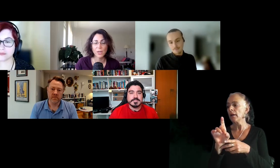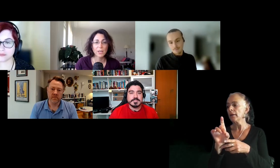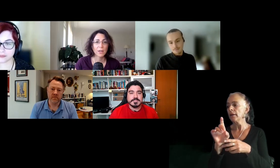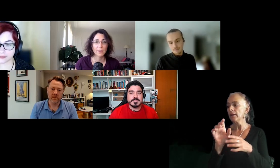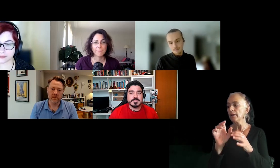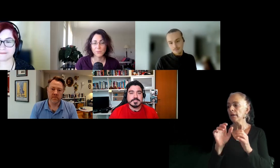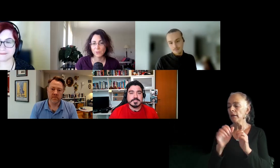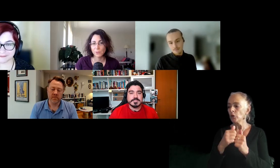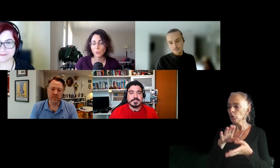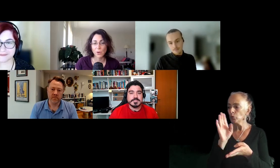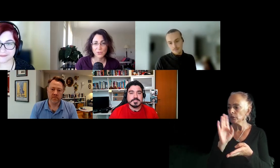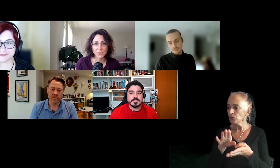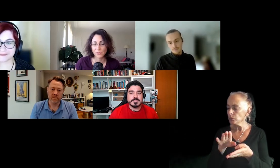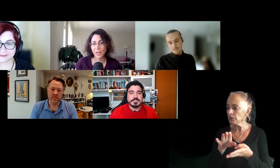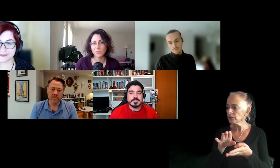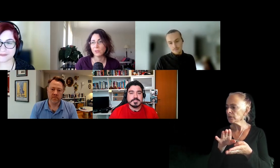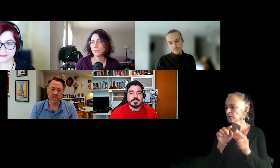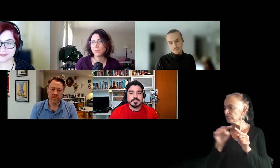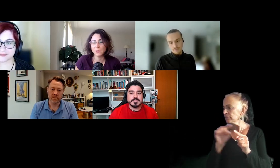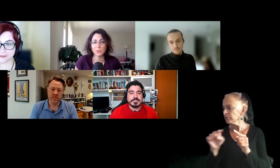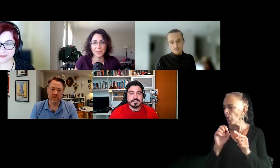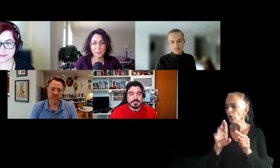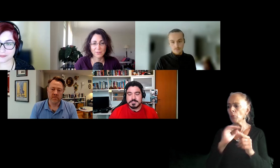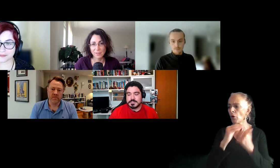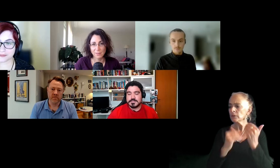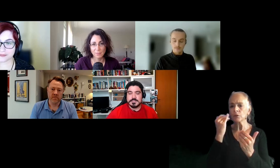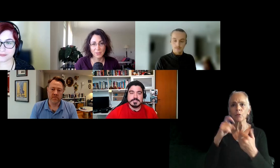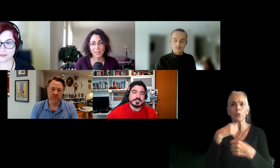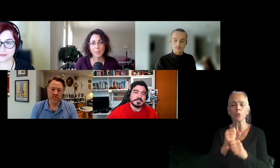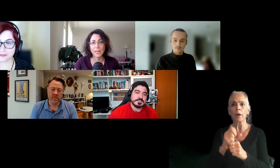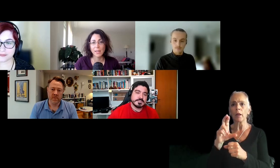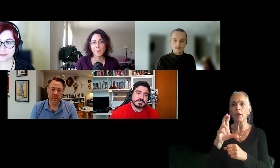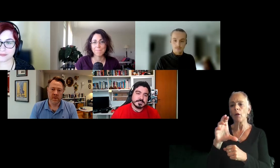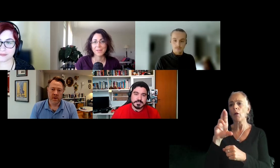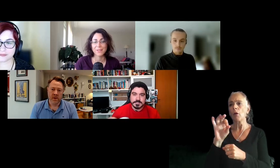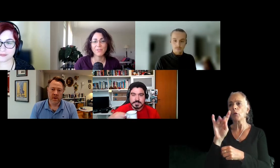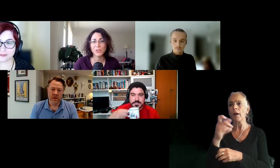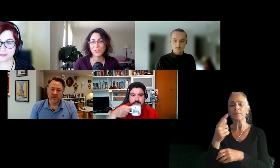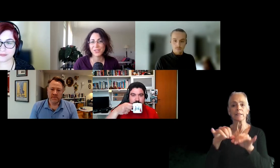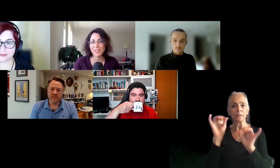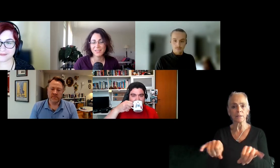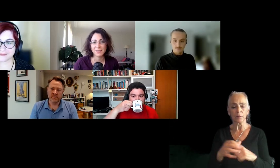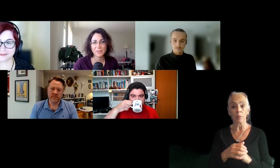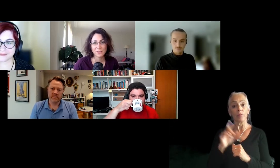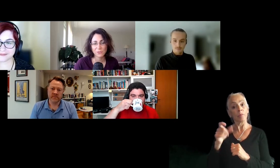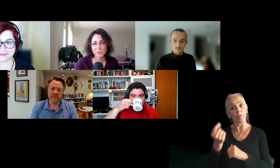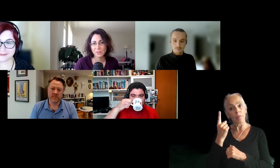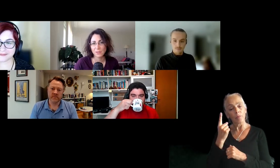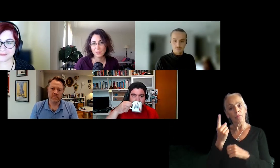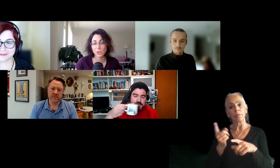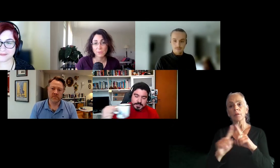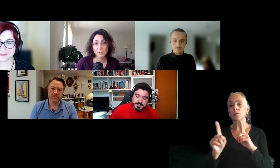or your process if you had to, I don't know, create a crafting system in a game. You have to understand the